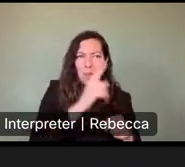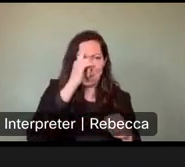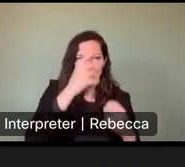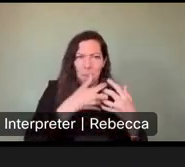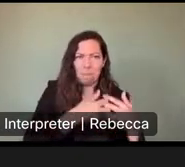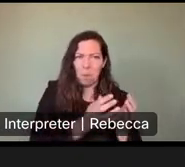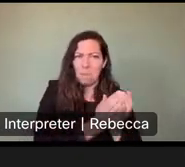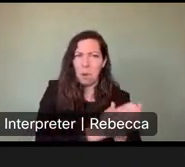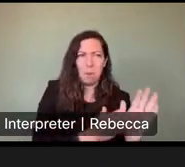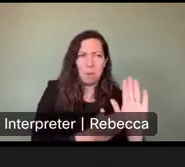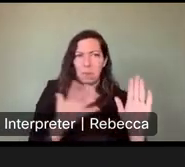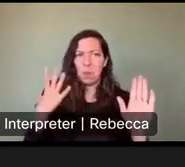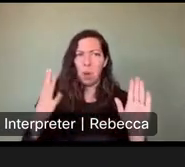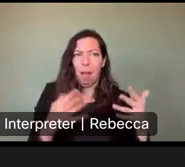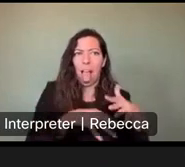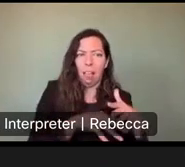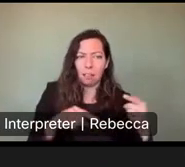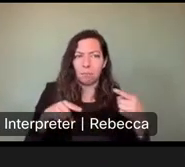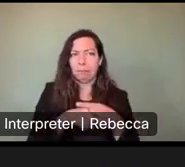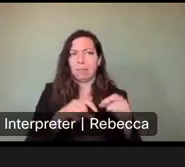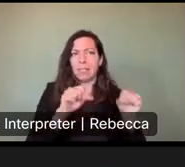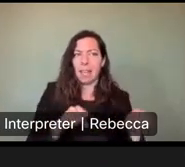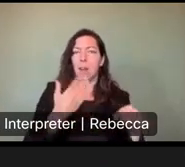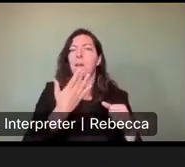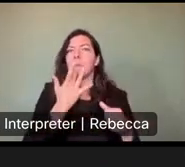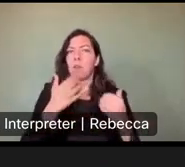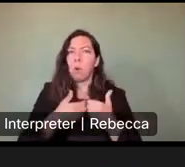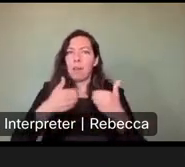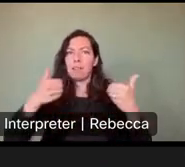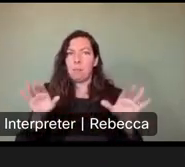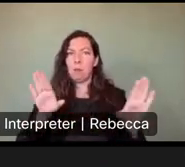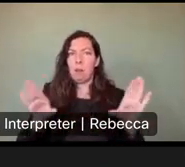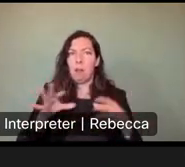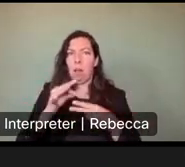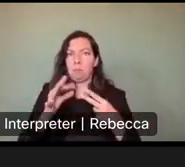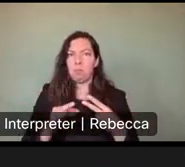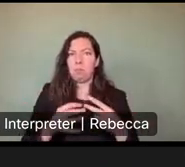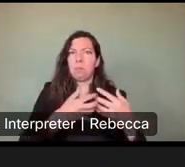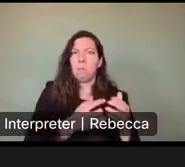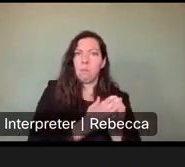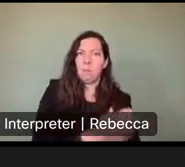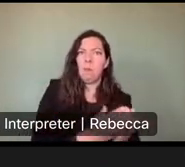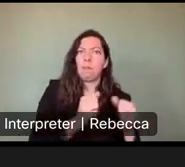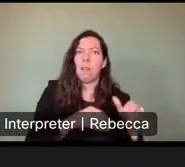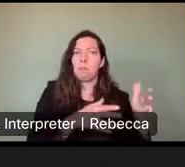Uh, and more, uh, supportive paddlecraft options across the state and so, um, that that's, that's something that we're, we're